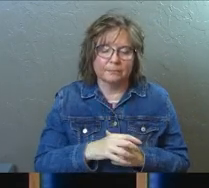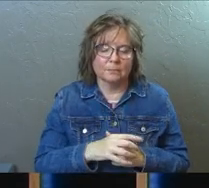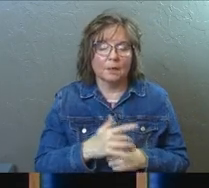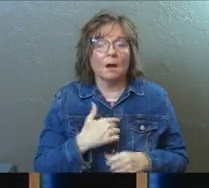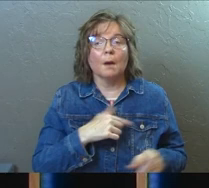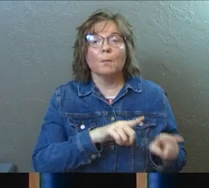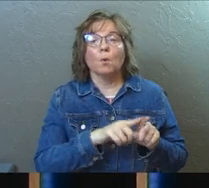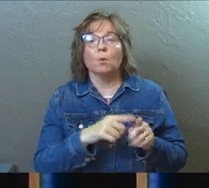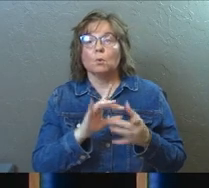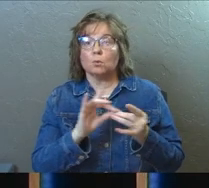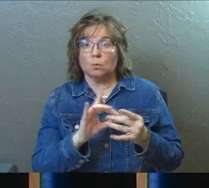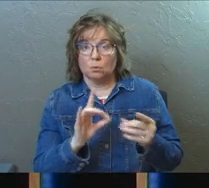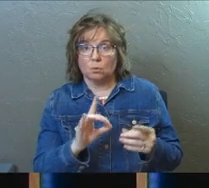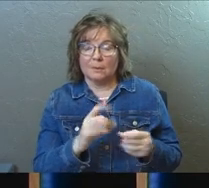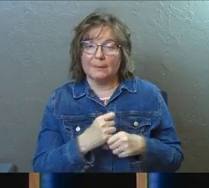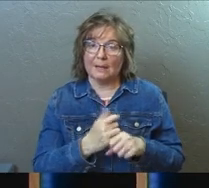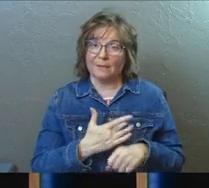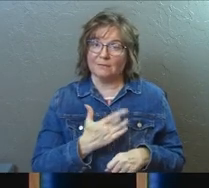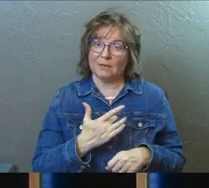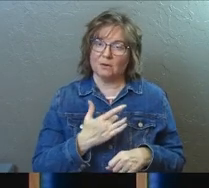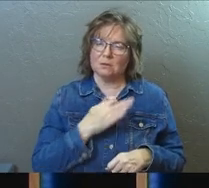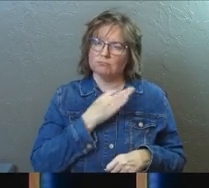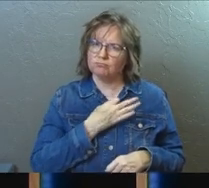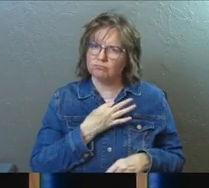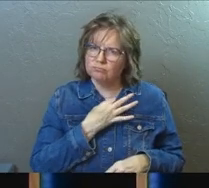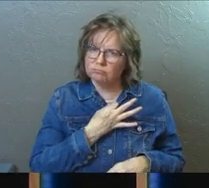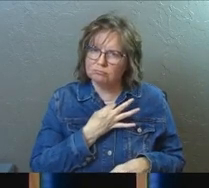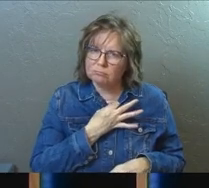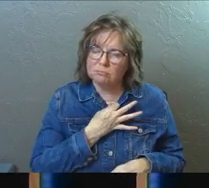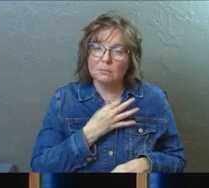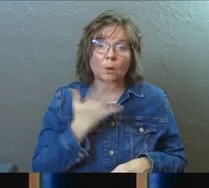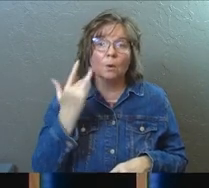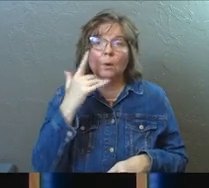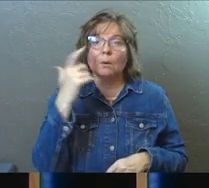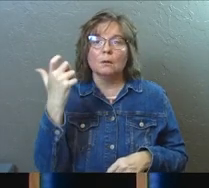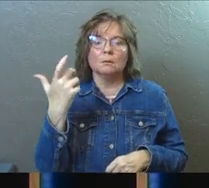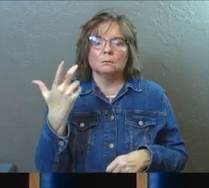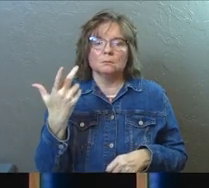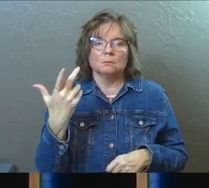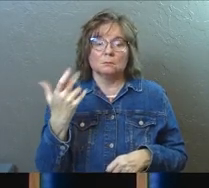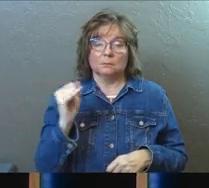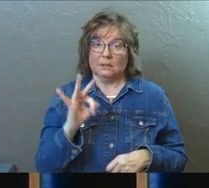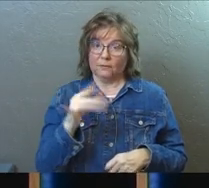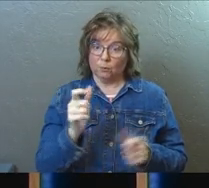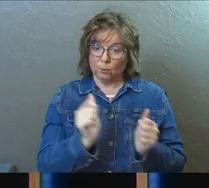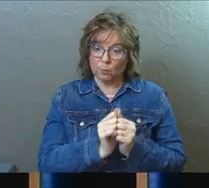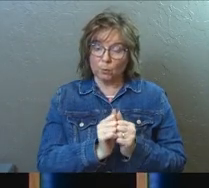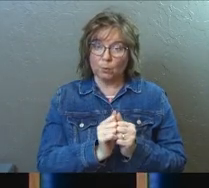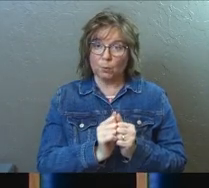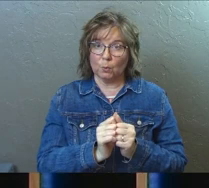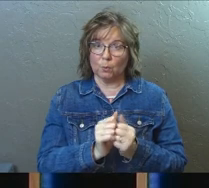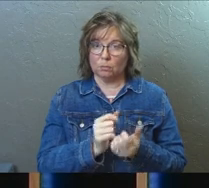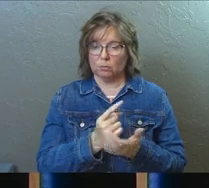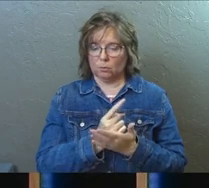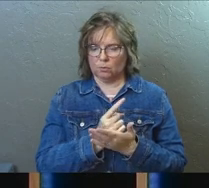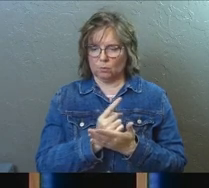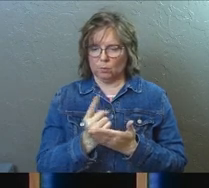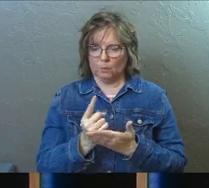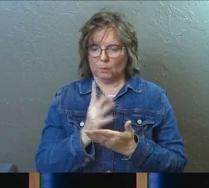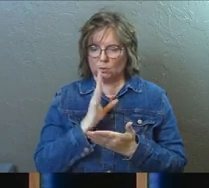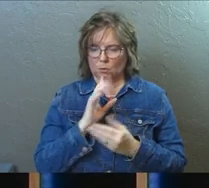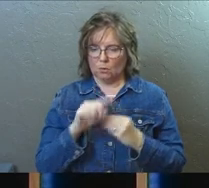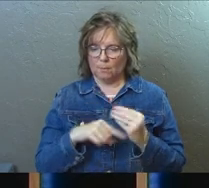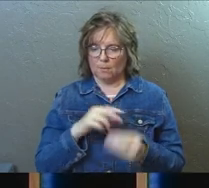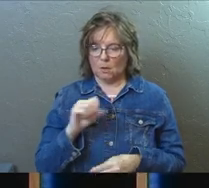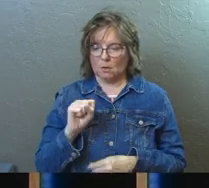I will also say that it makes me very, very curious, because if you were with us the week that we talked about